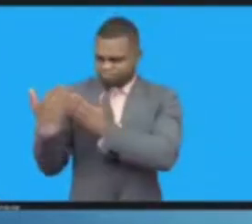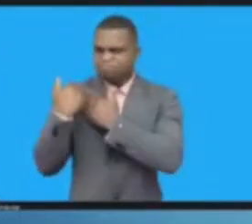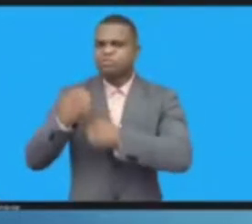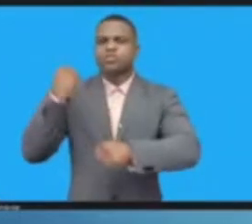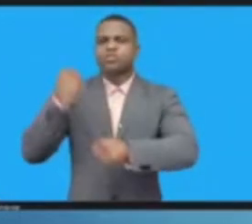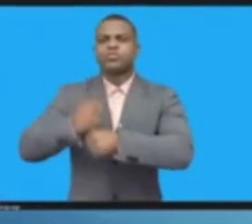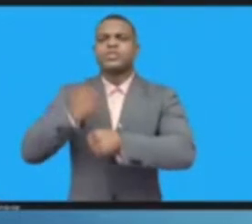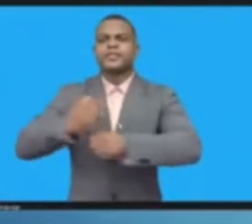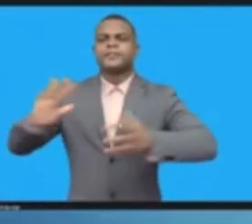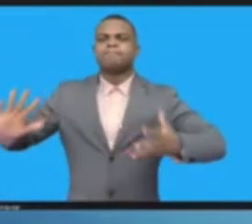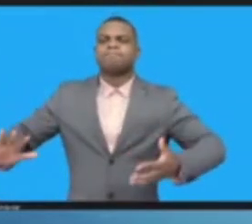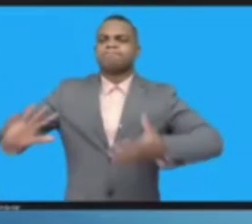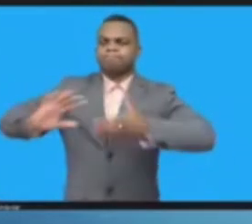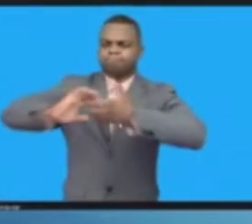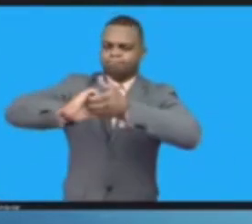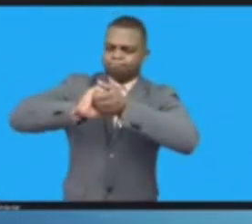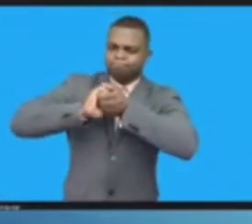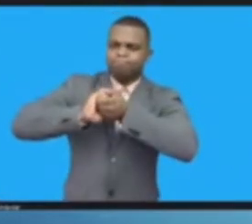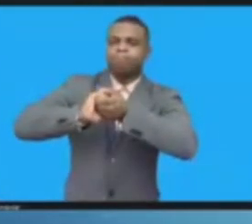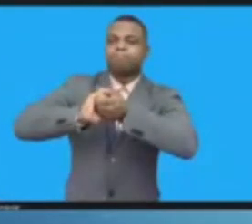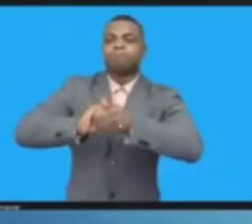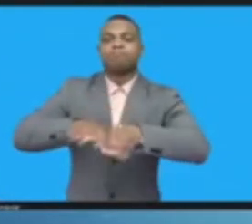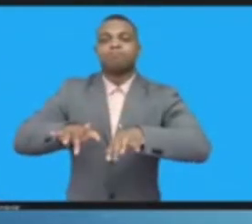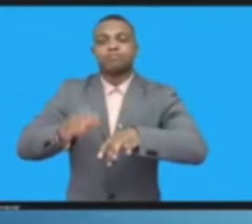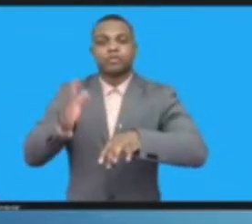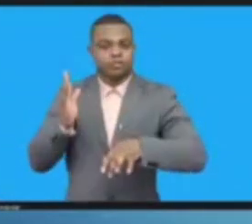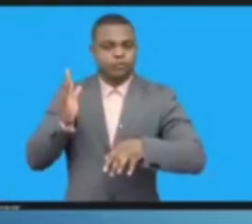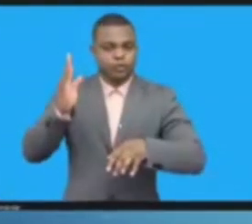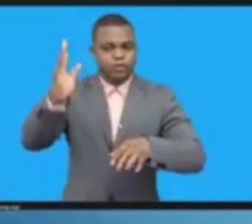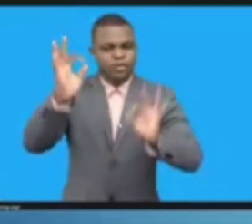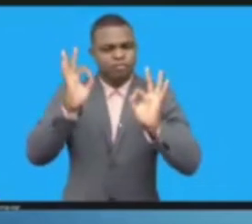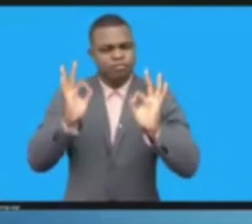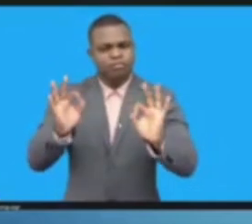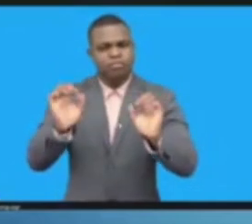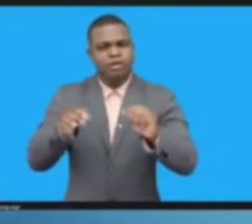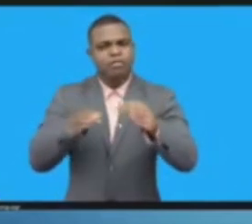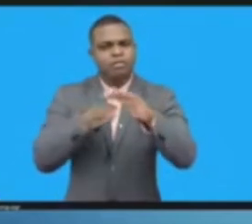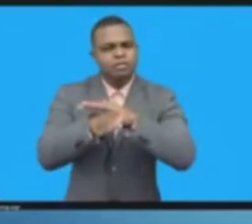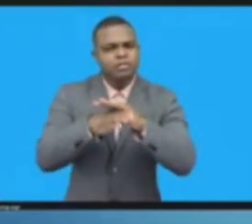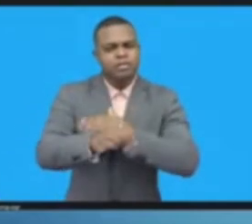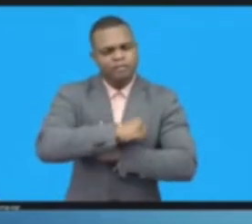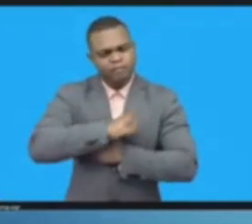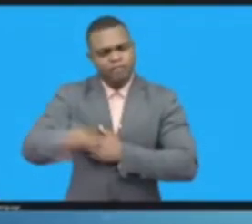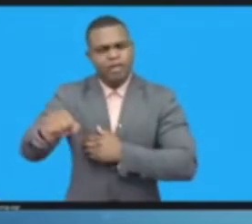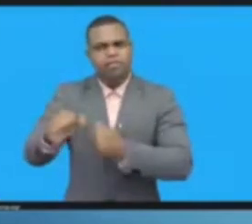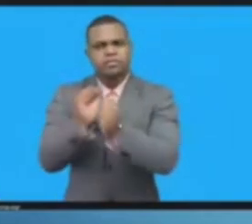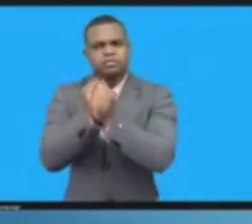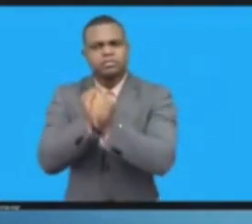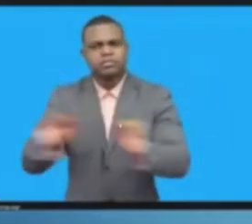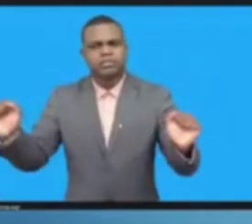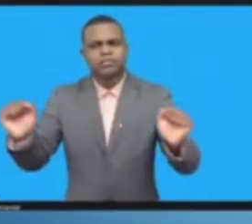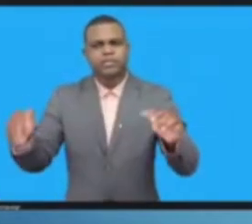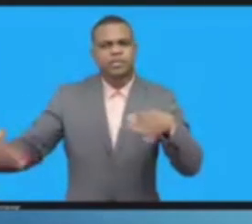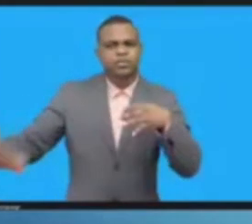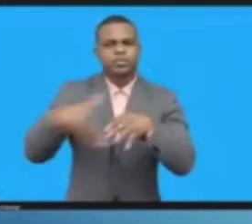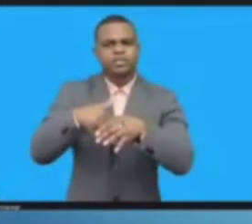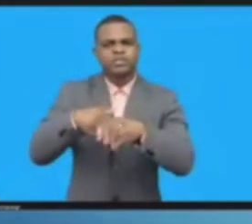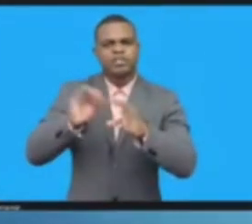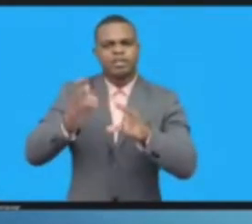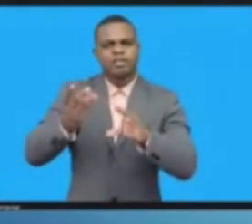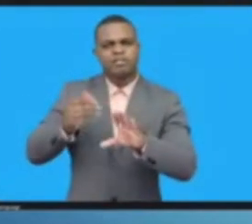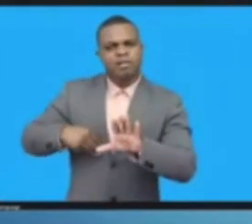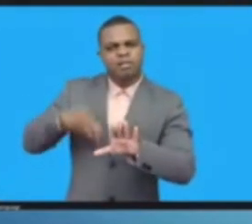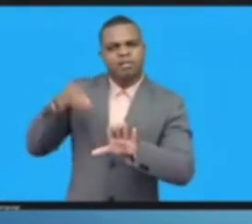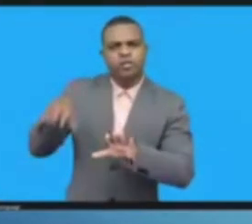a privilege. I look forward to taking this journey with all of you. Thank you so much.